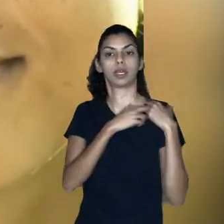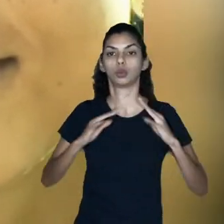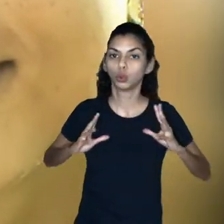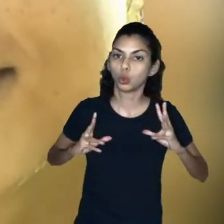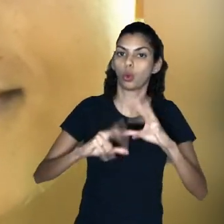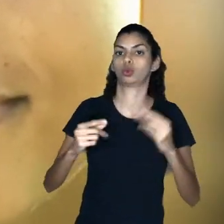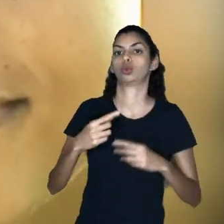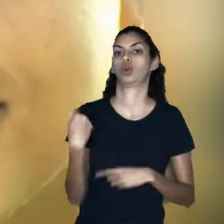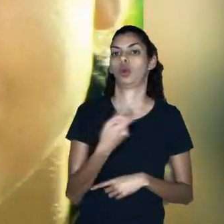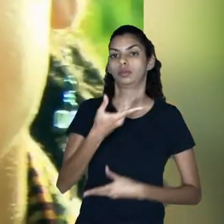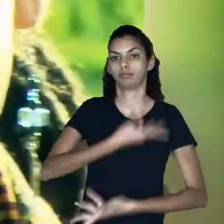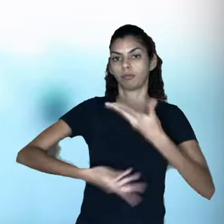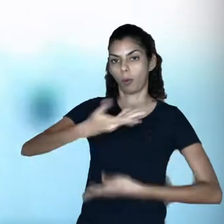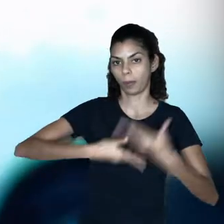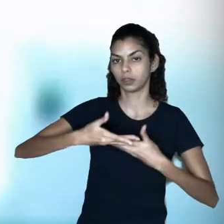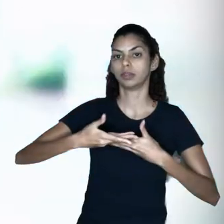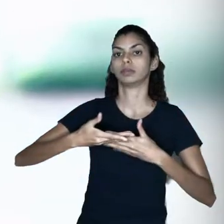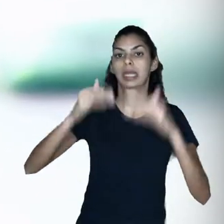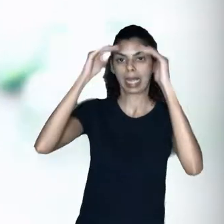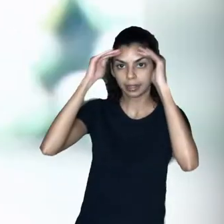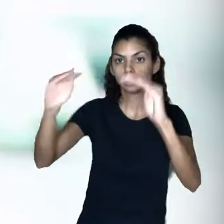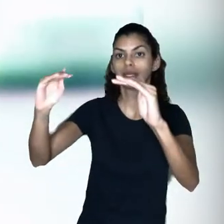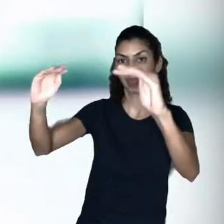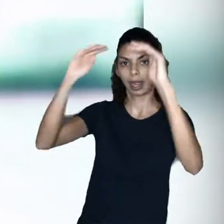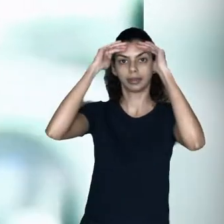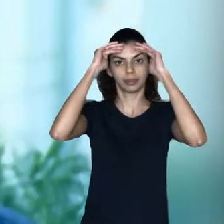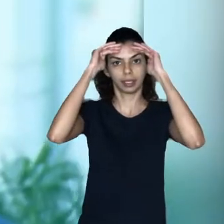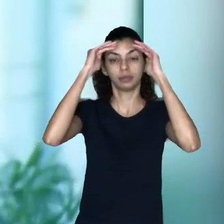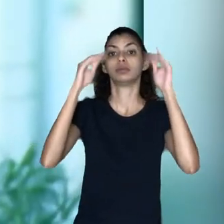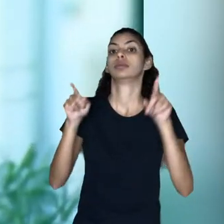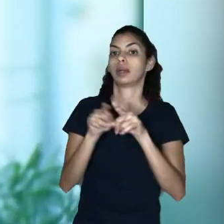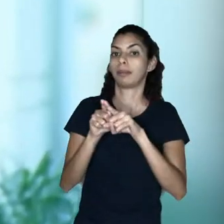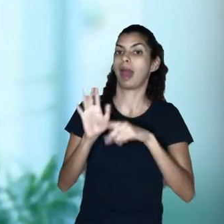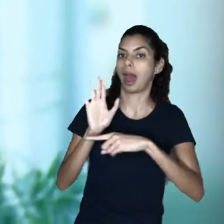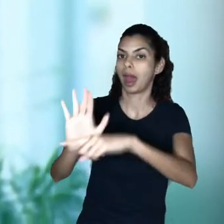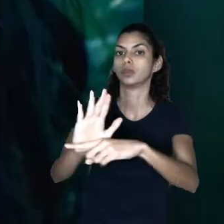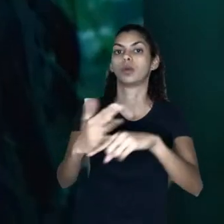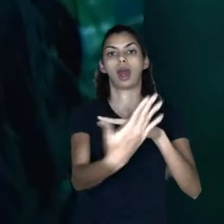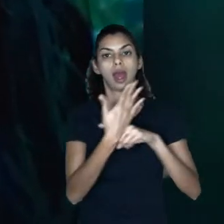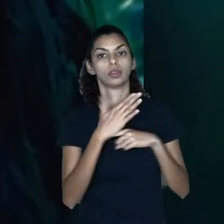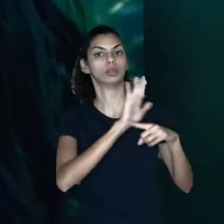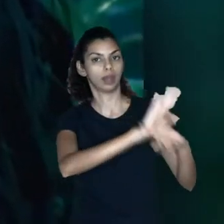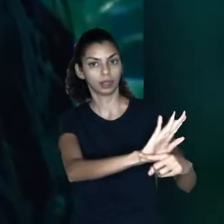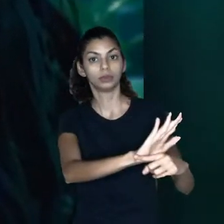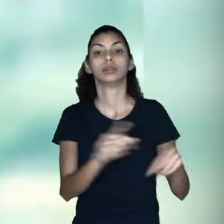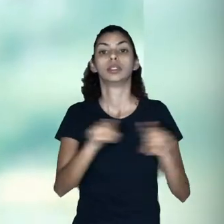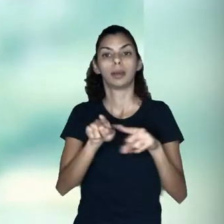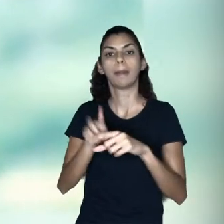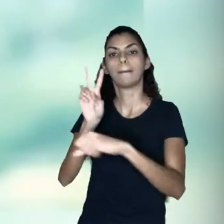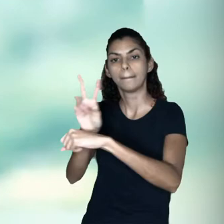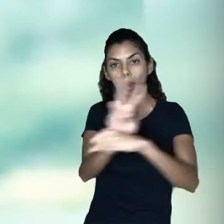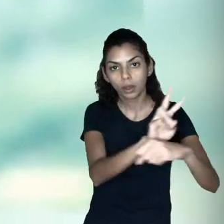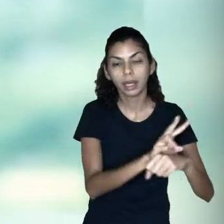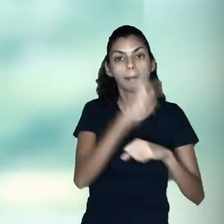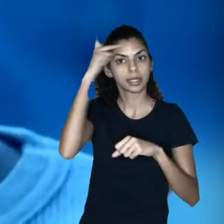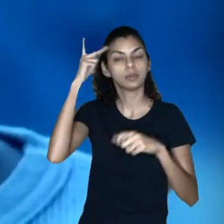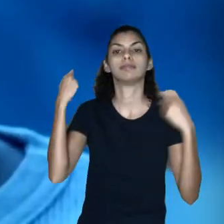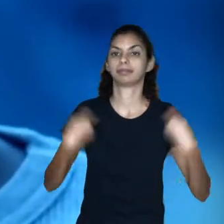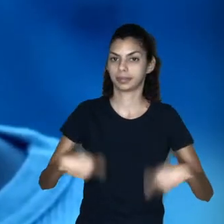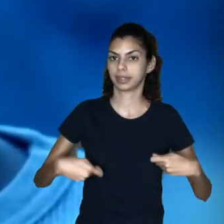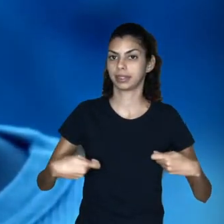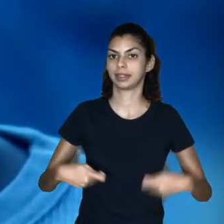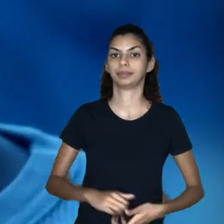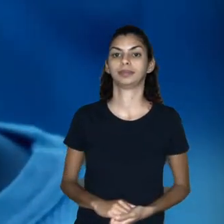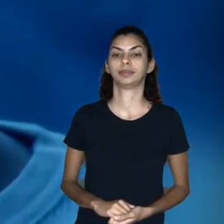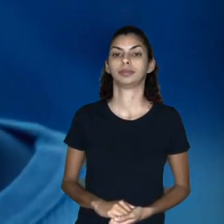responsibility we all share to respect each other, to help each other, and to